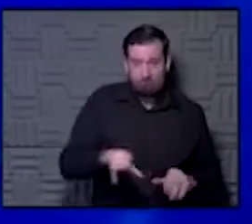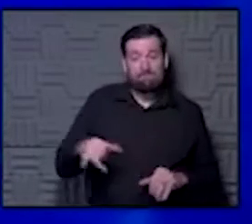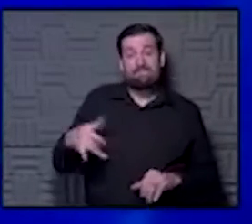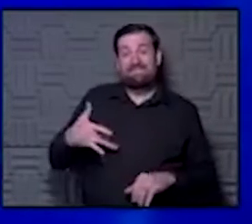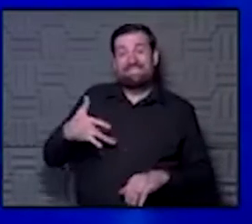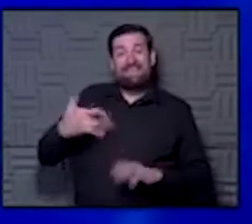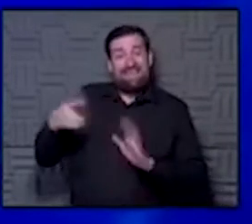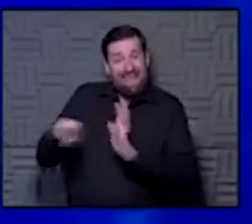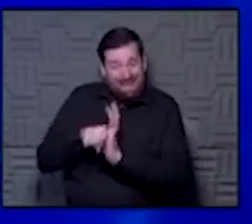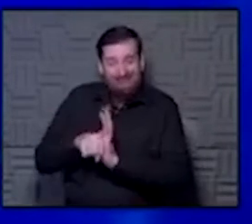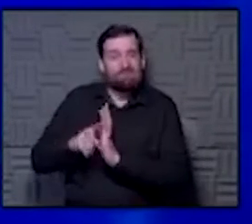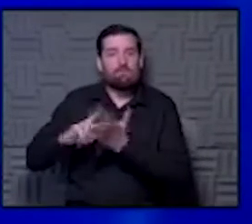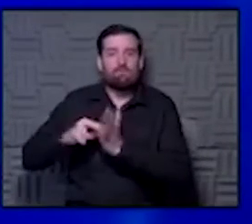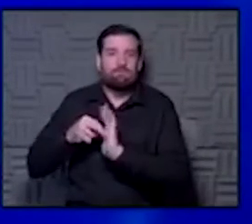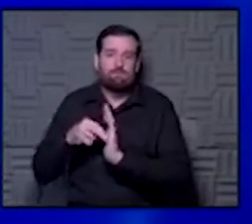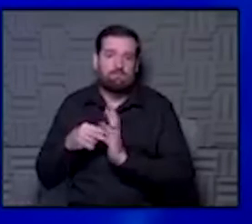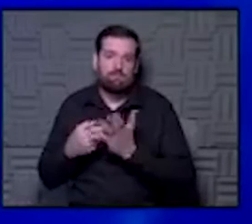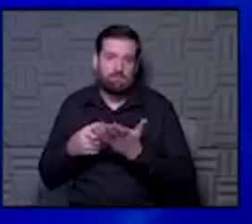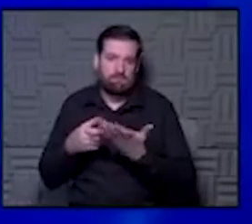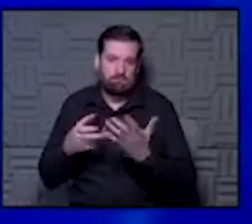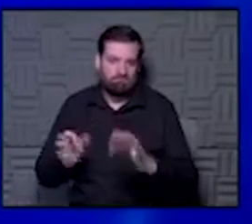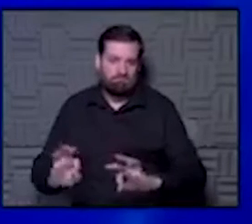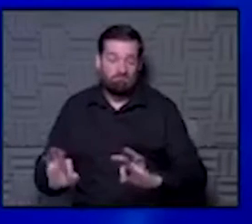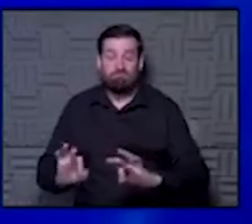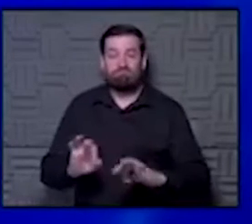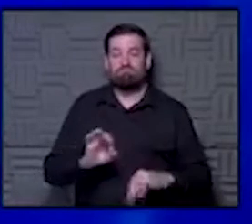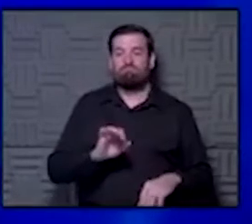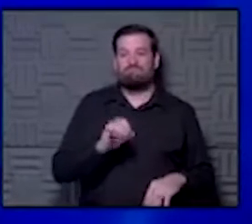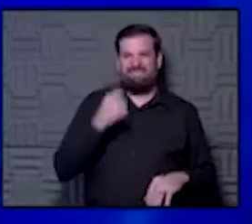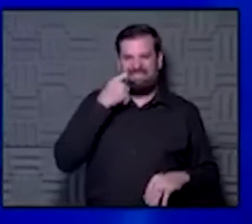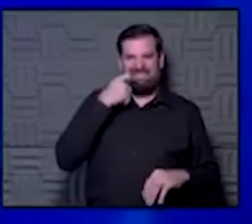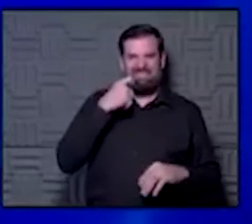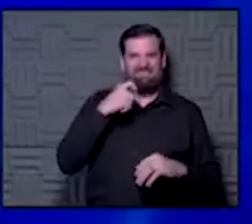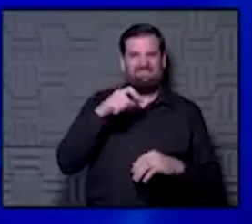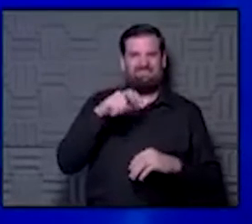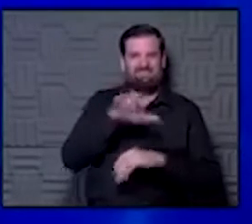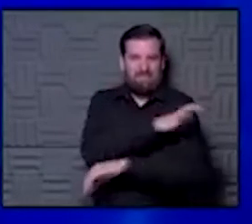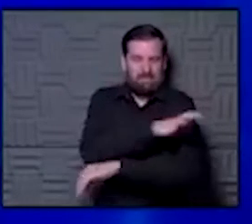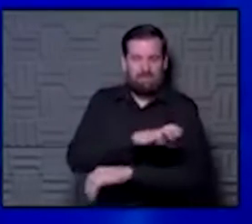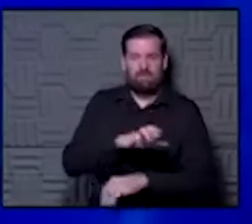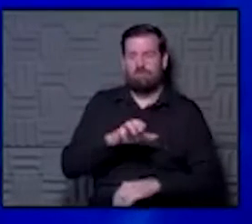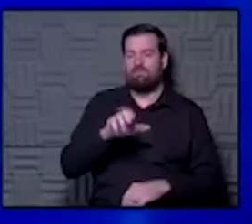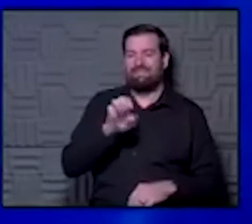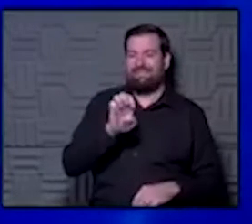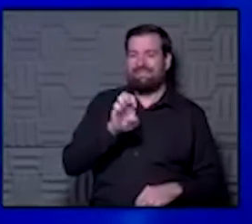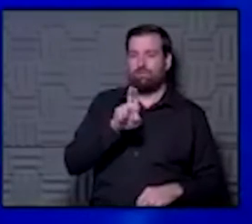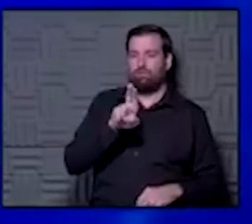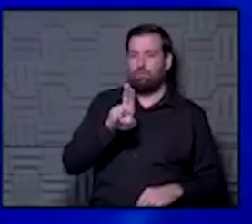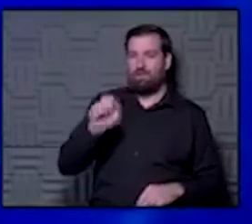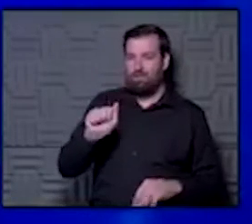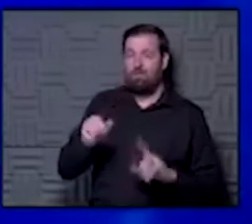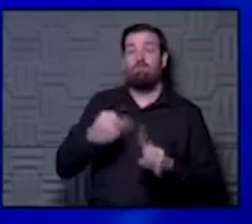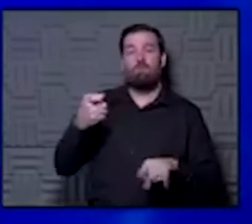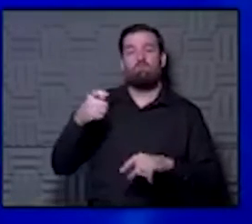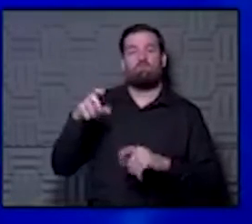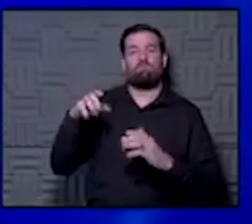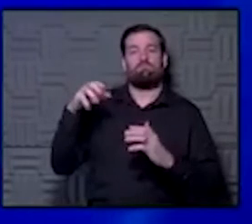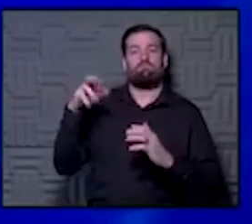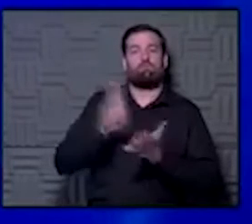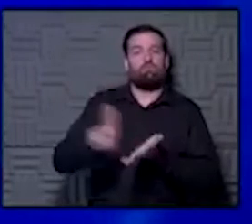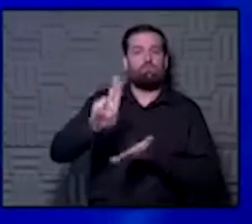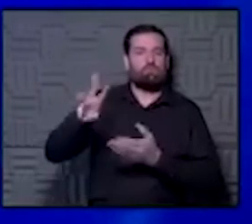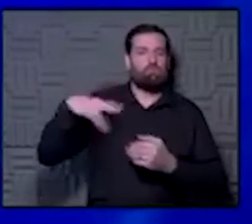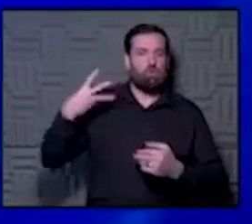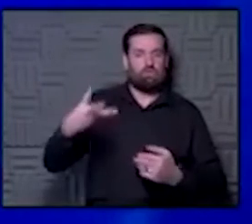Viracor, which is a lab currently summit, just got an EUA, I believe, yesterday, based upon a study from the University of Washington, or